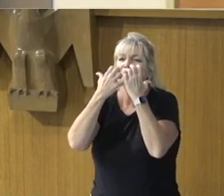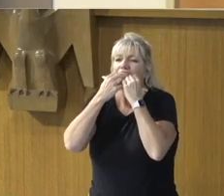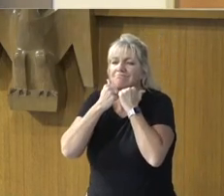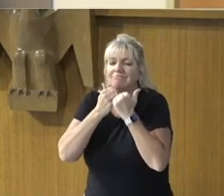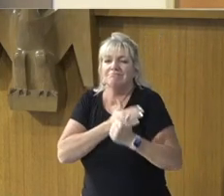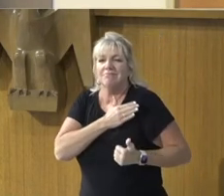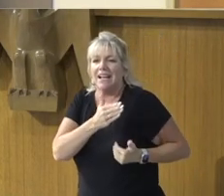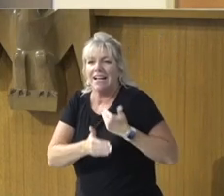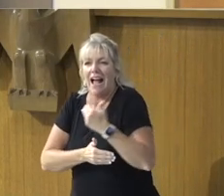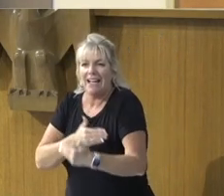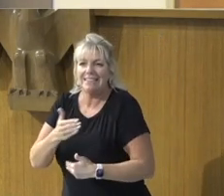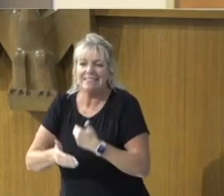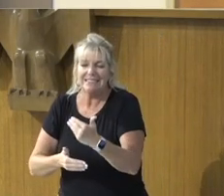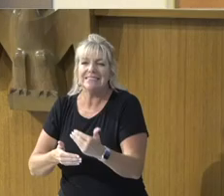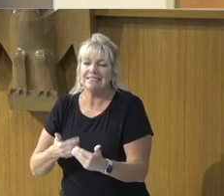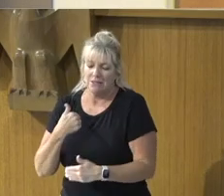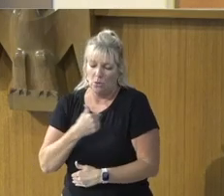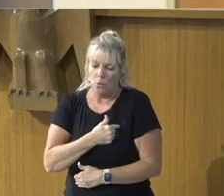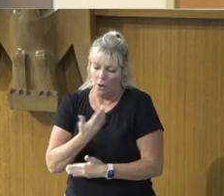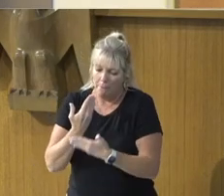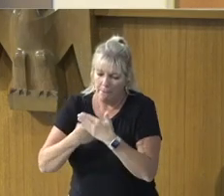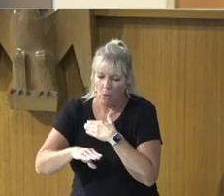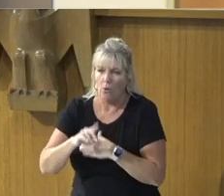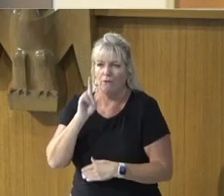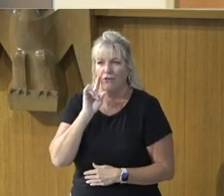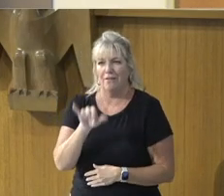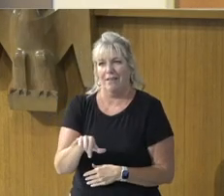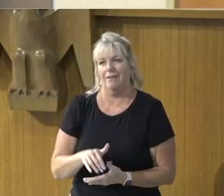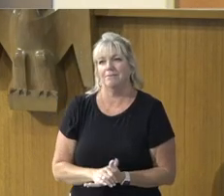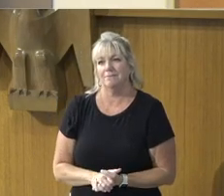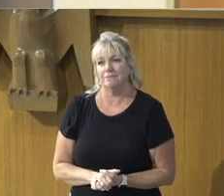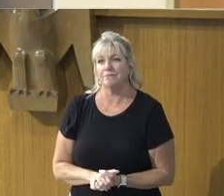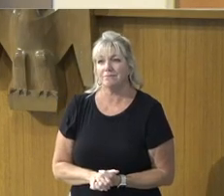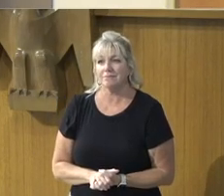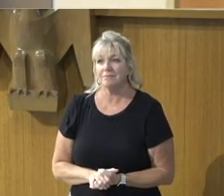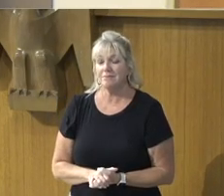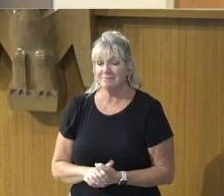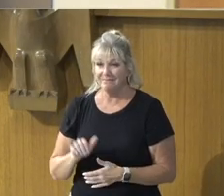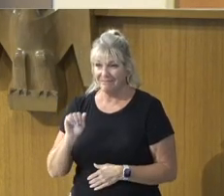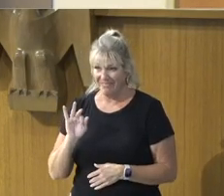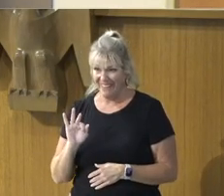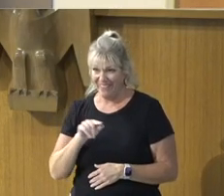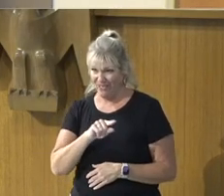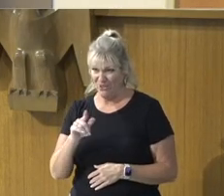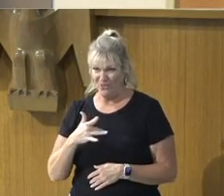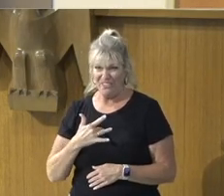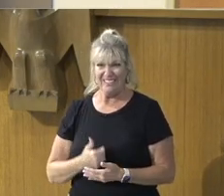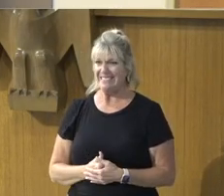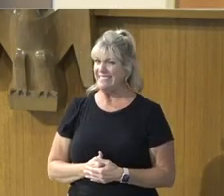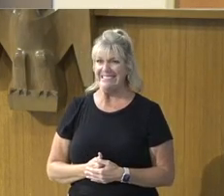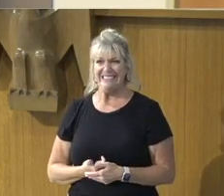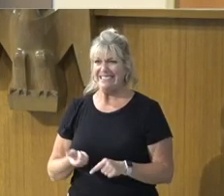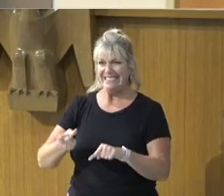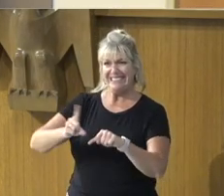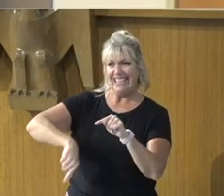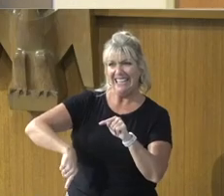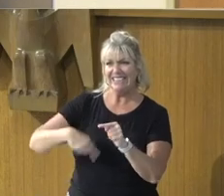born, And built to do, If this is too difficult, Too frightening,